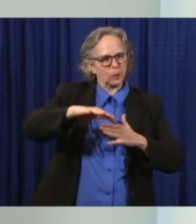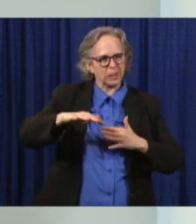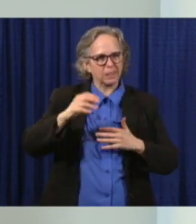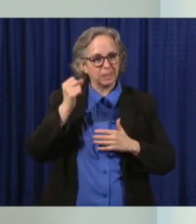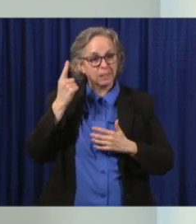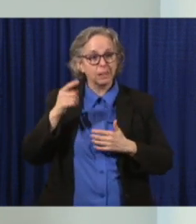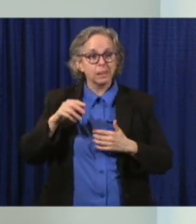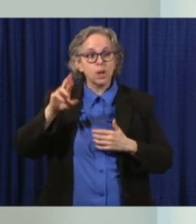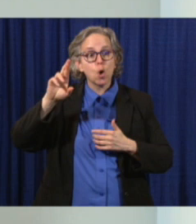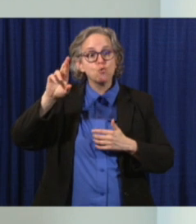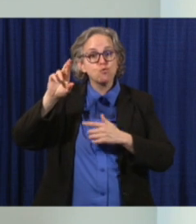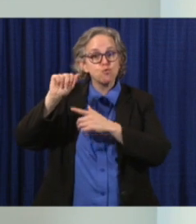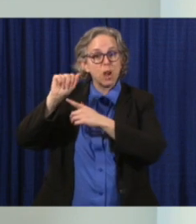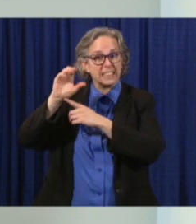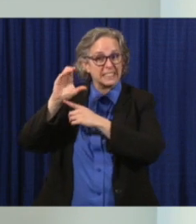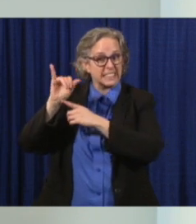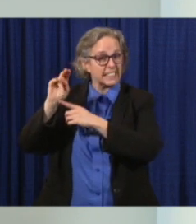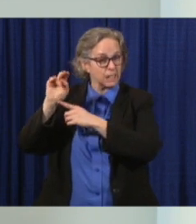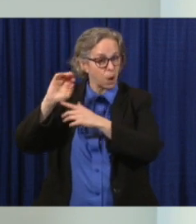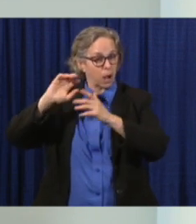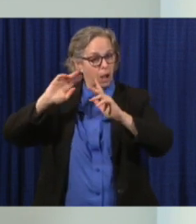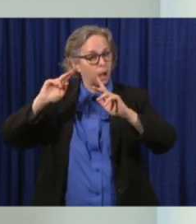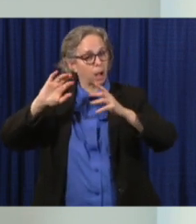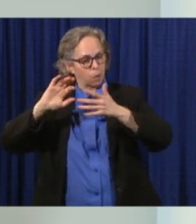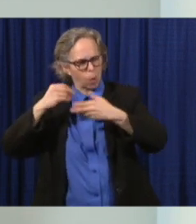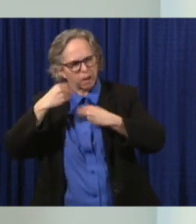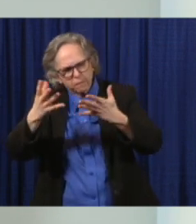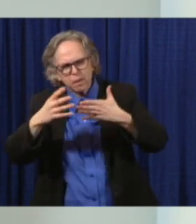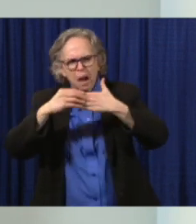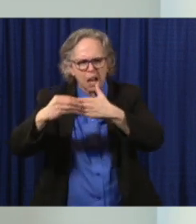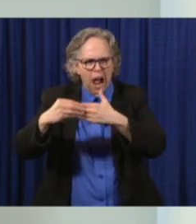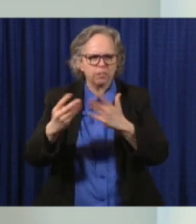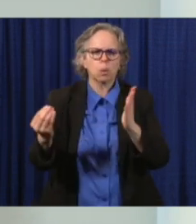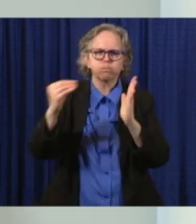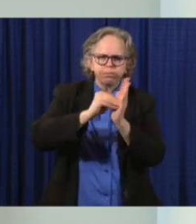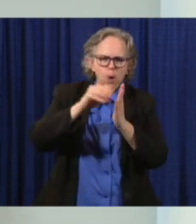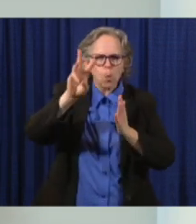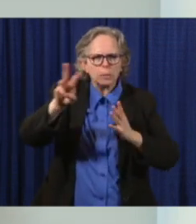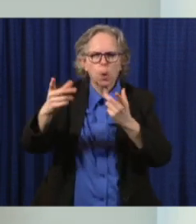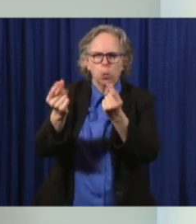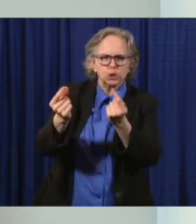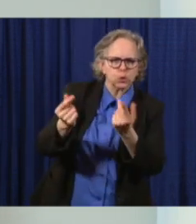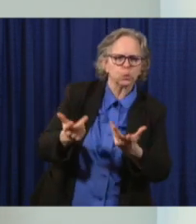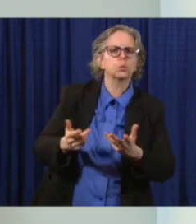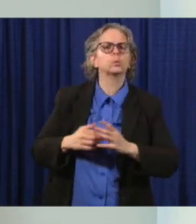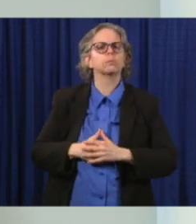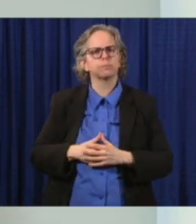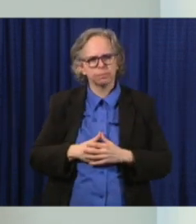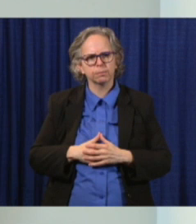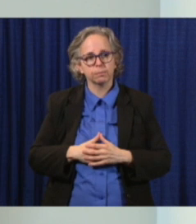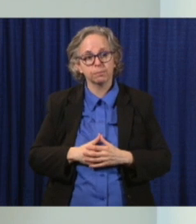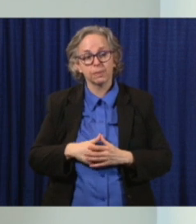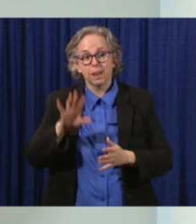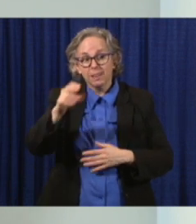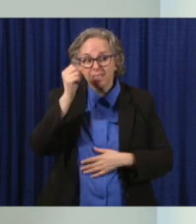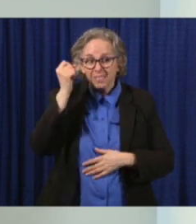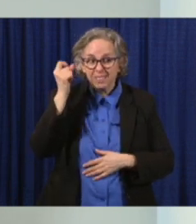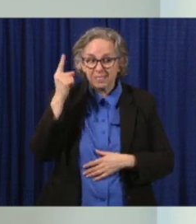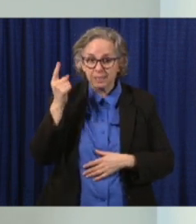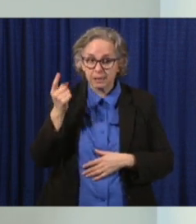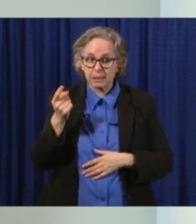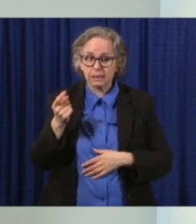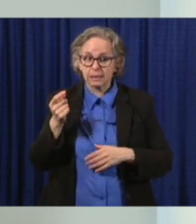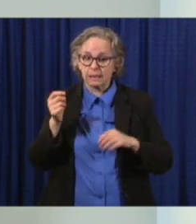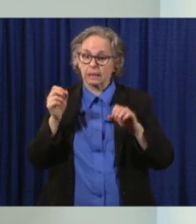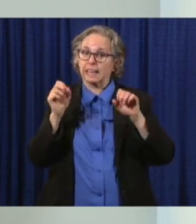that will be added to the website. Emphasizing again, these things may open on the dates described does not mean that they